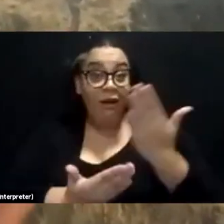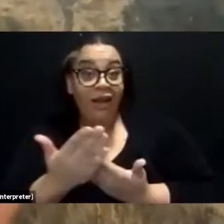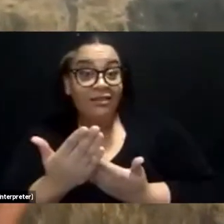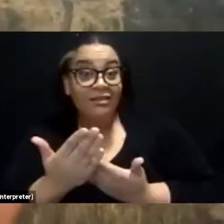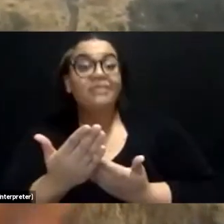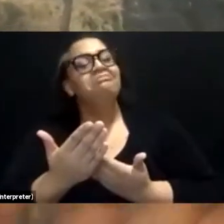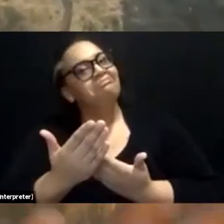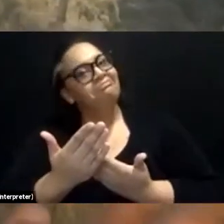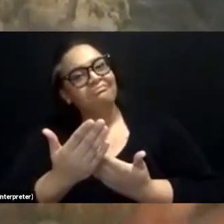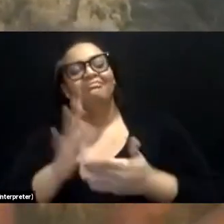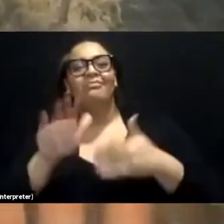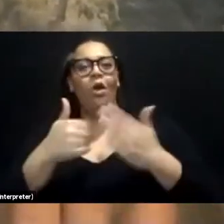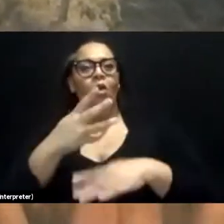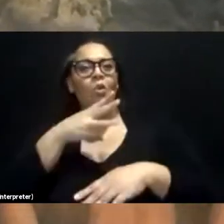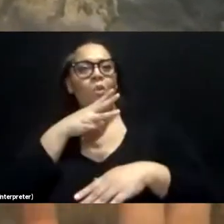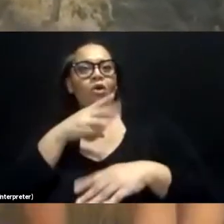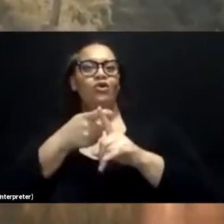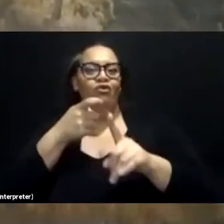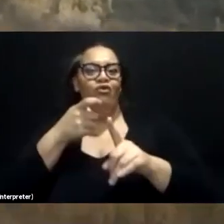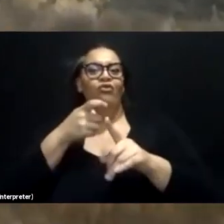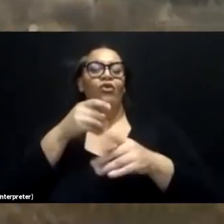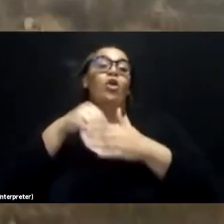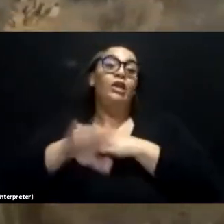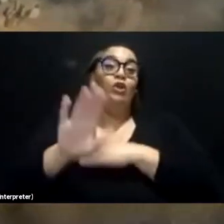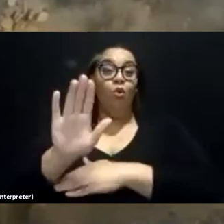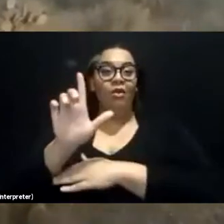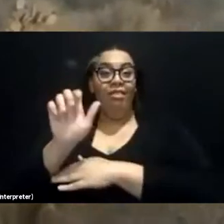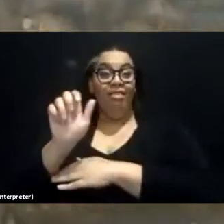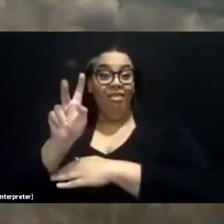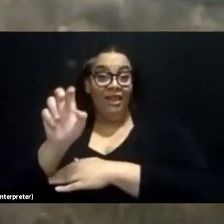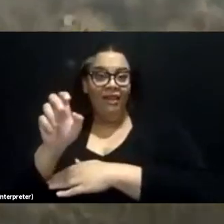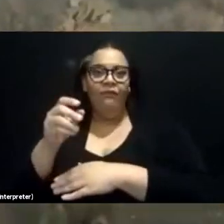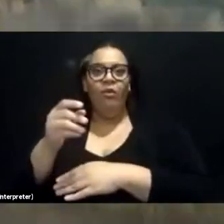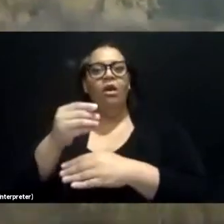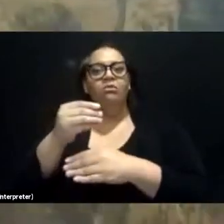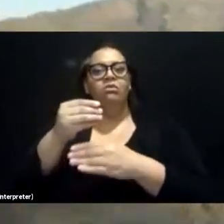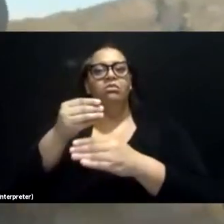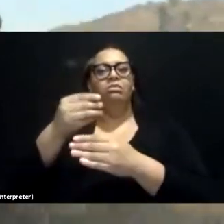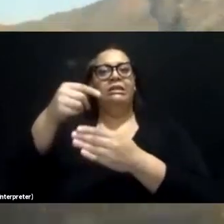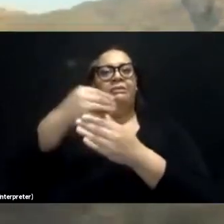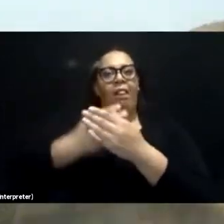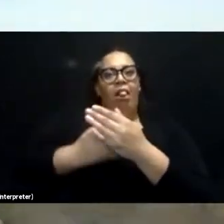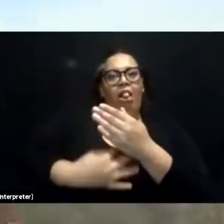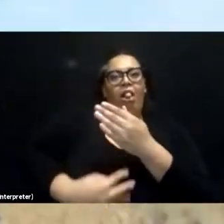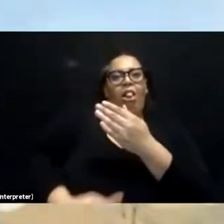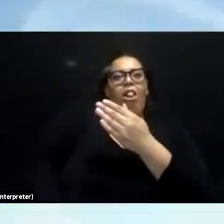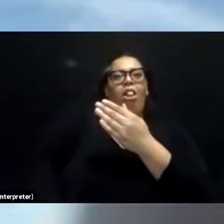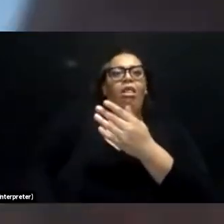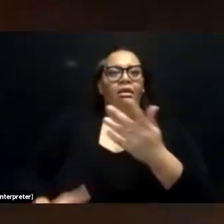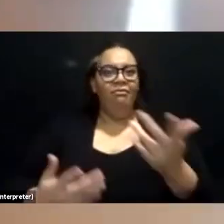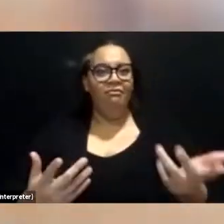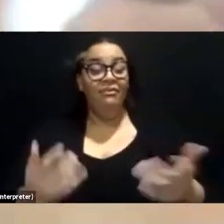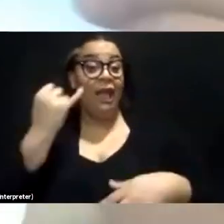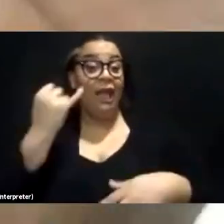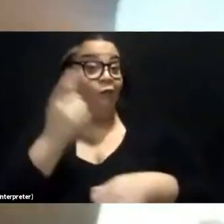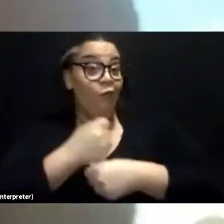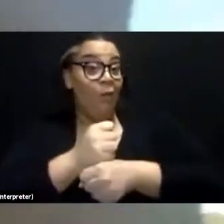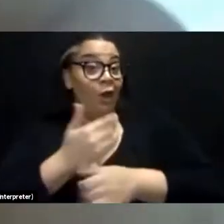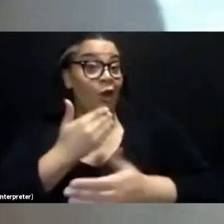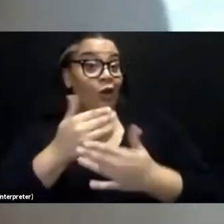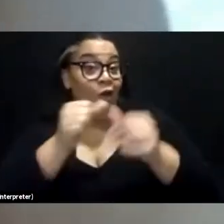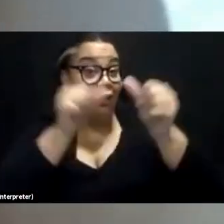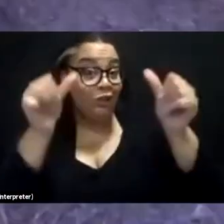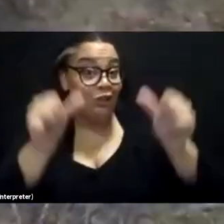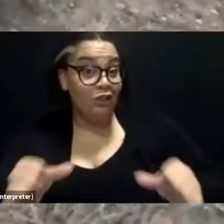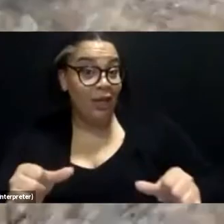would go right down your pants, right? If you made a good shape Joshua tree leaf, you made